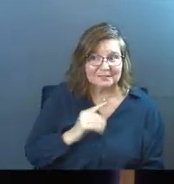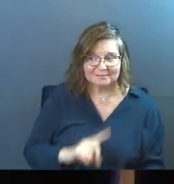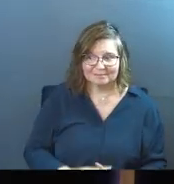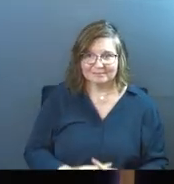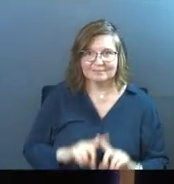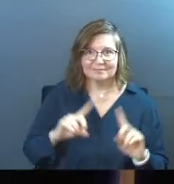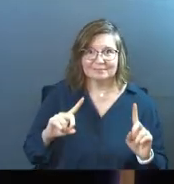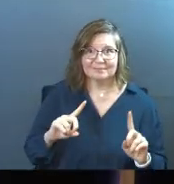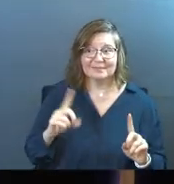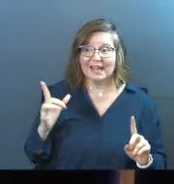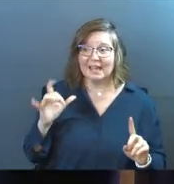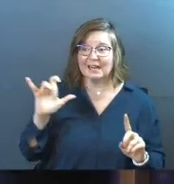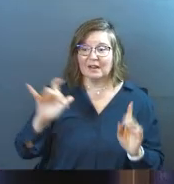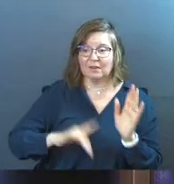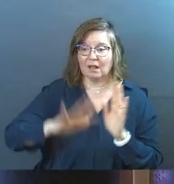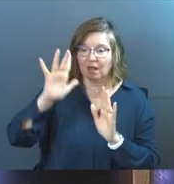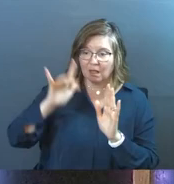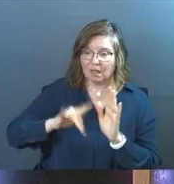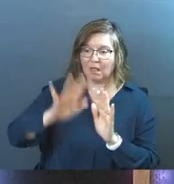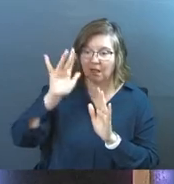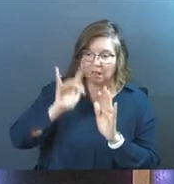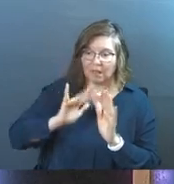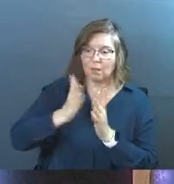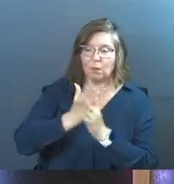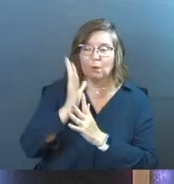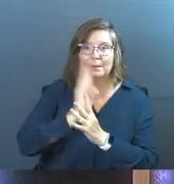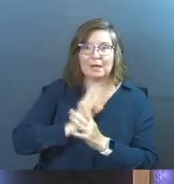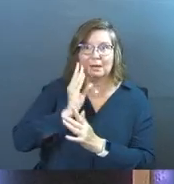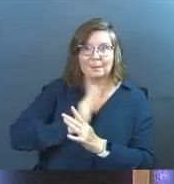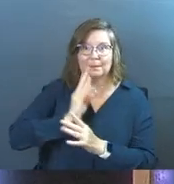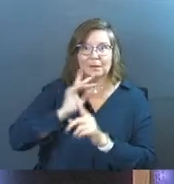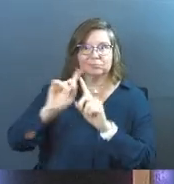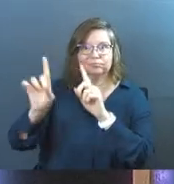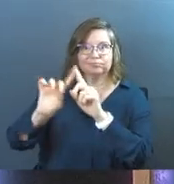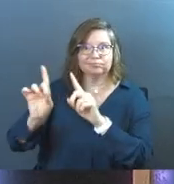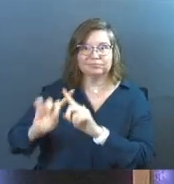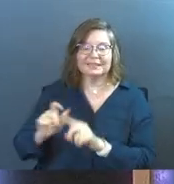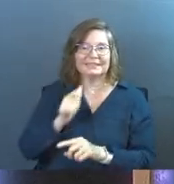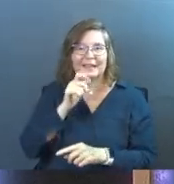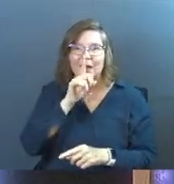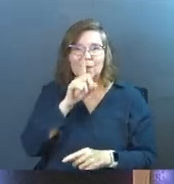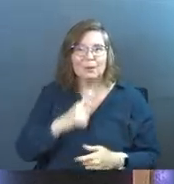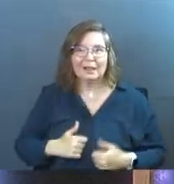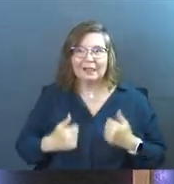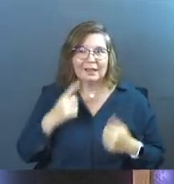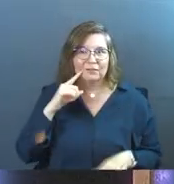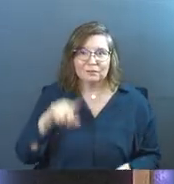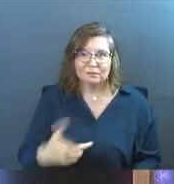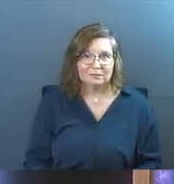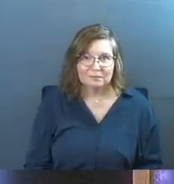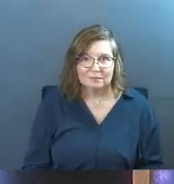And infinity scrolling through the experiences of others is not a real life.